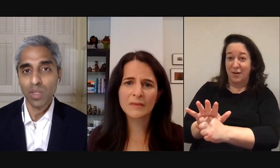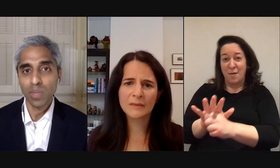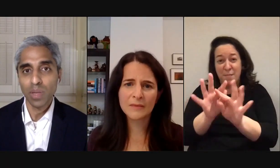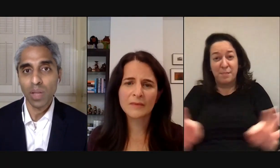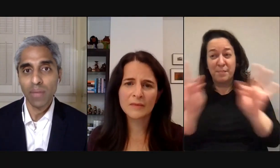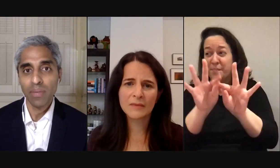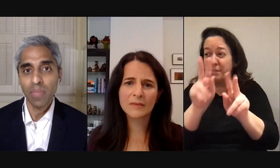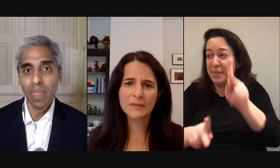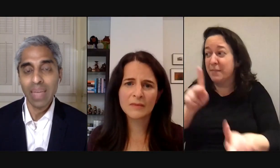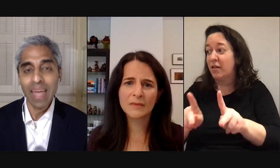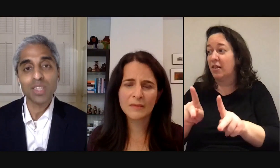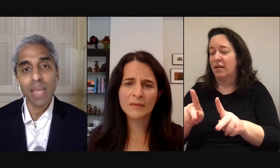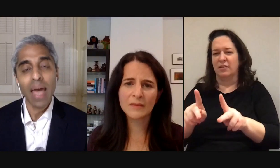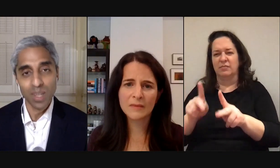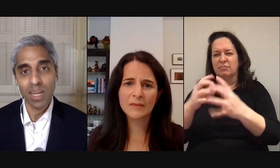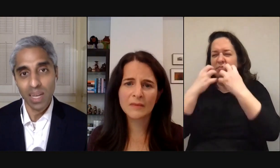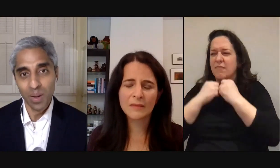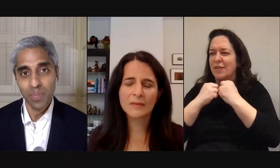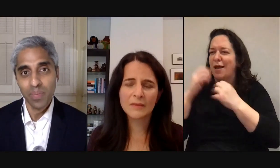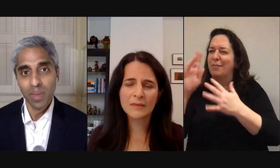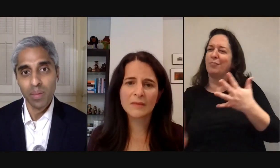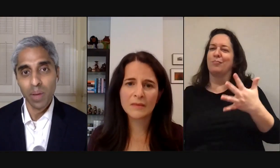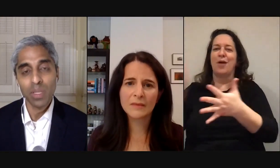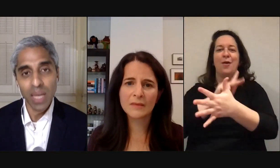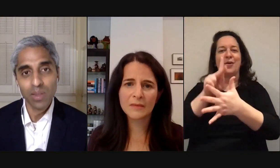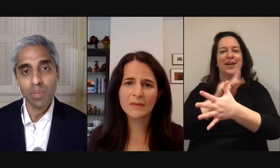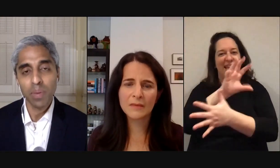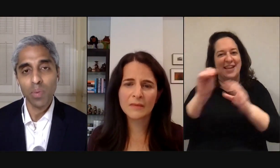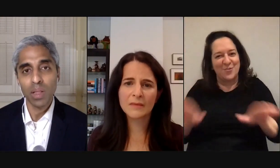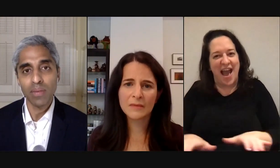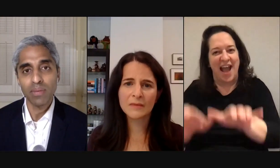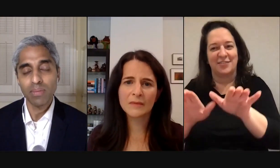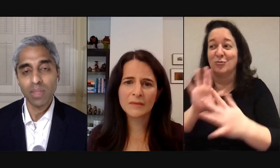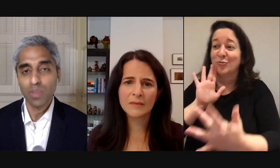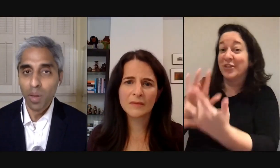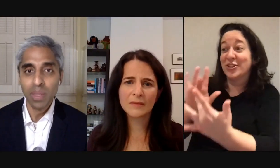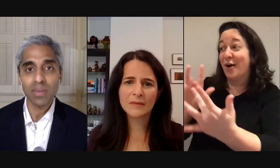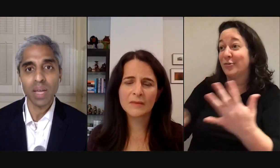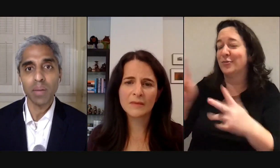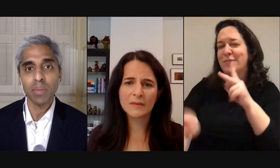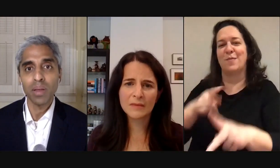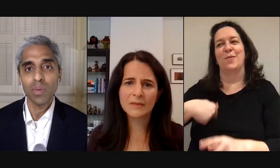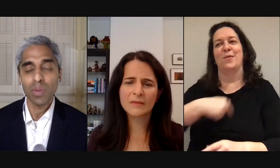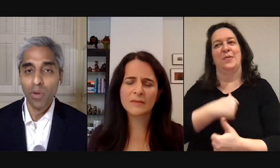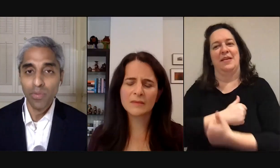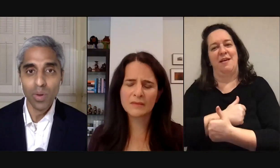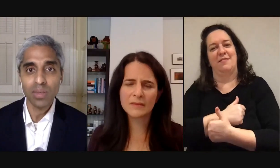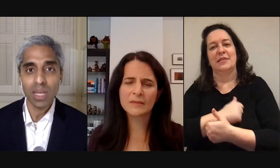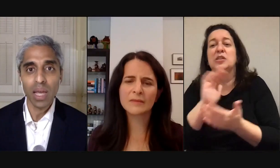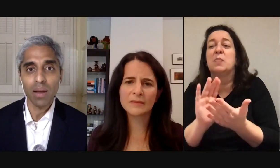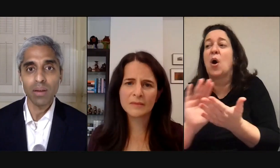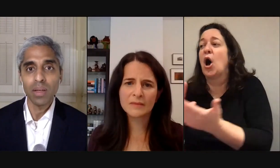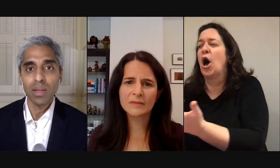those relationships in our life and to actually act on it now by reaching out to people we love in small bits of time with more